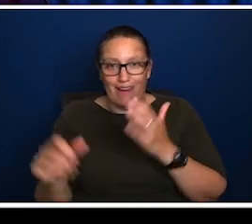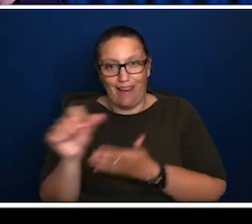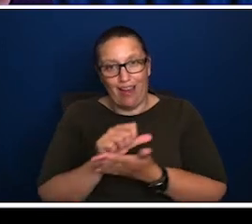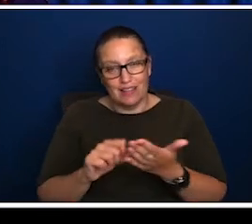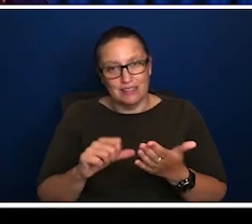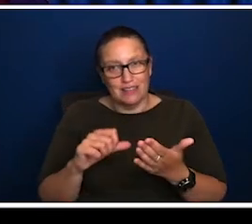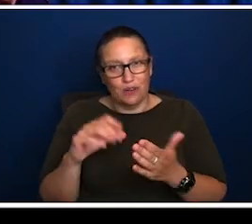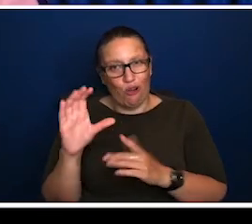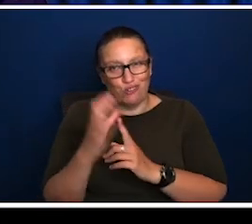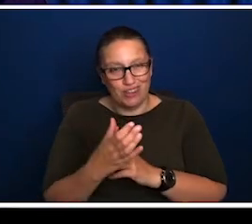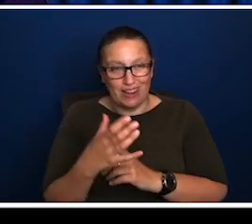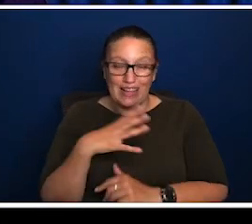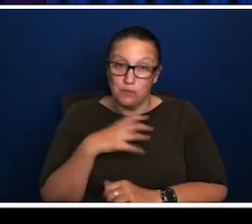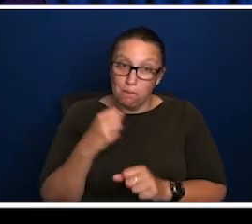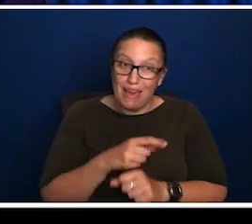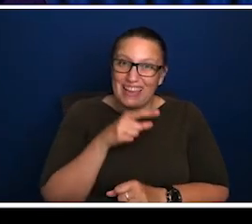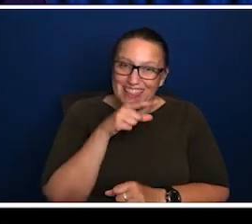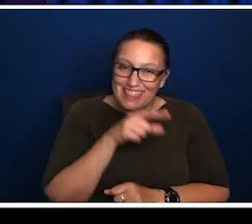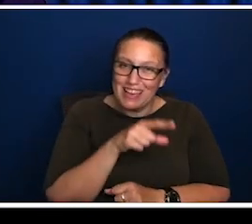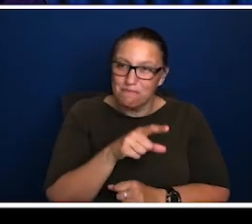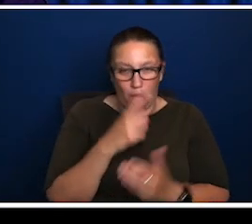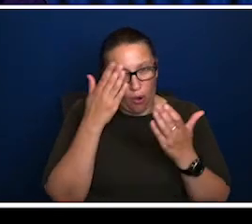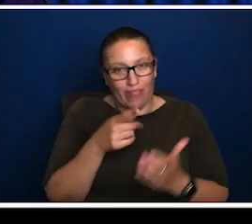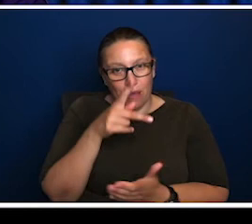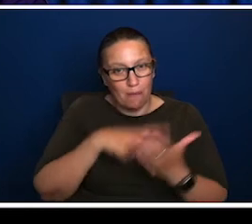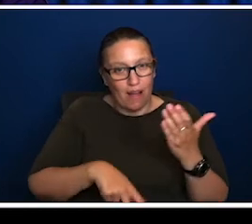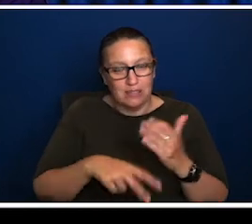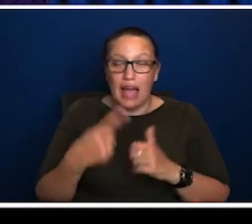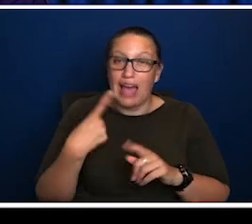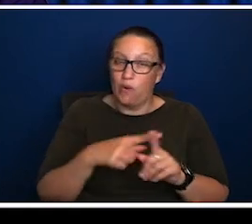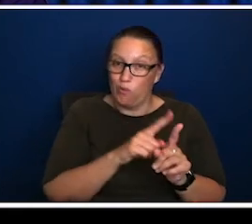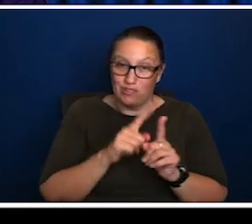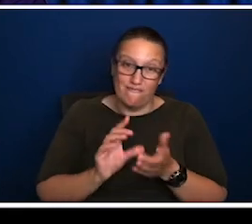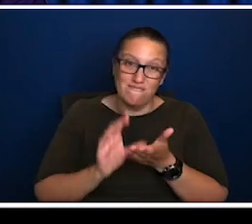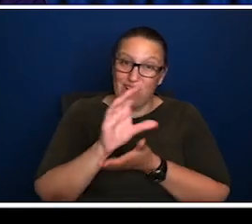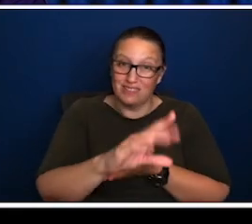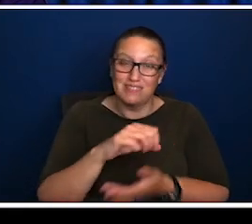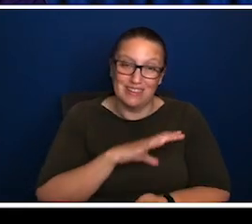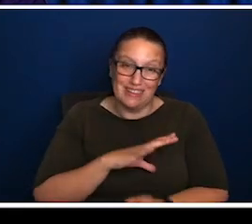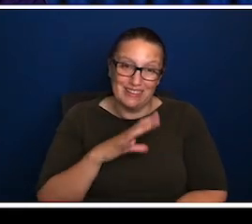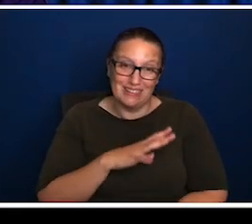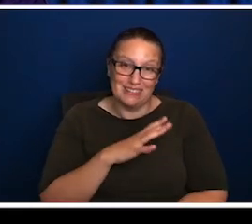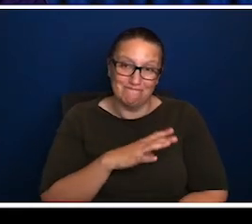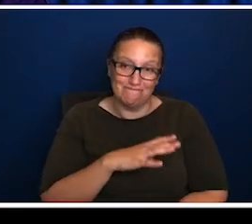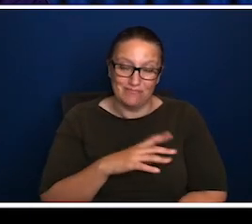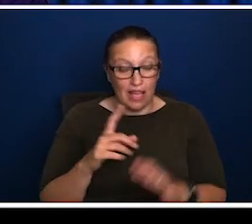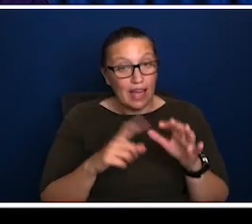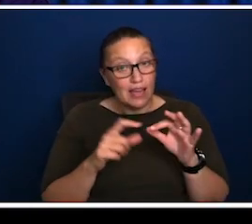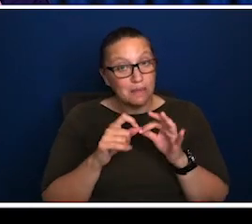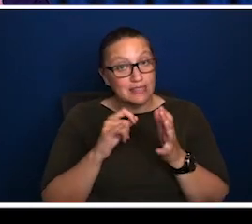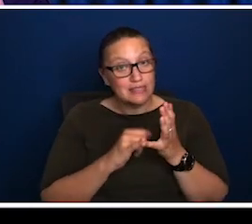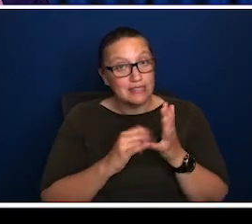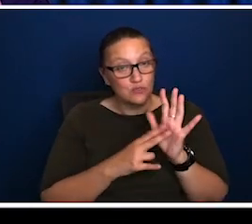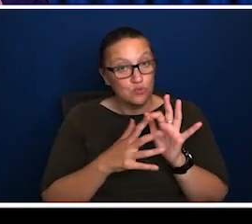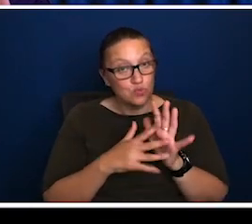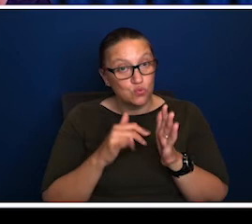I'd put the asset on the ABC. I'd make them honour that part of their charter. But you'd have to